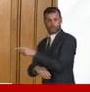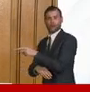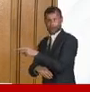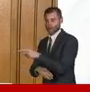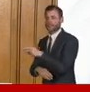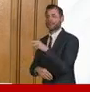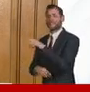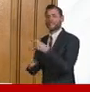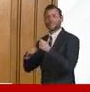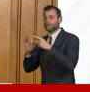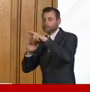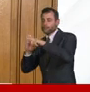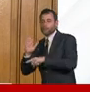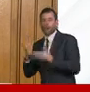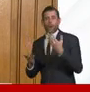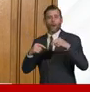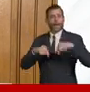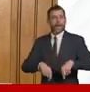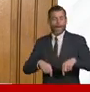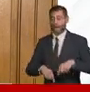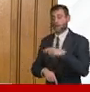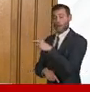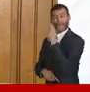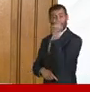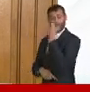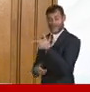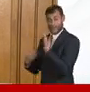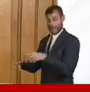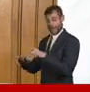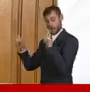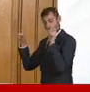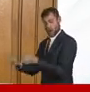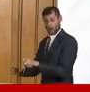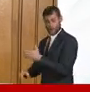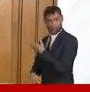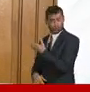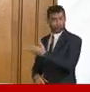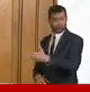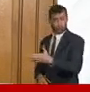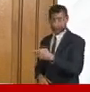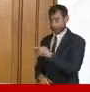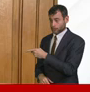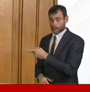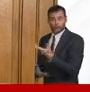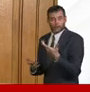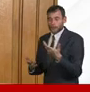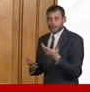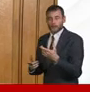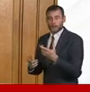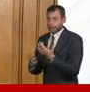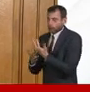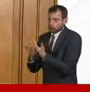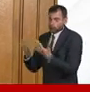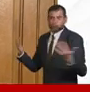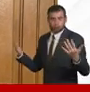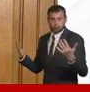are and when they were put in uh it's lee has had a lockdown for some time um and uh very sadly uh the death rate there